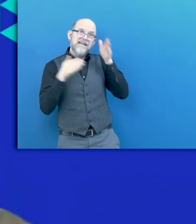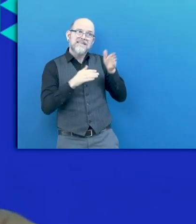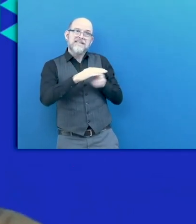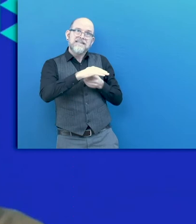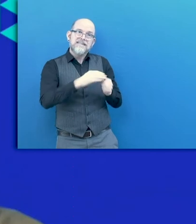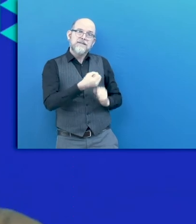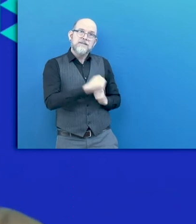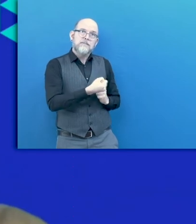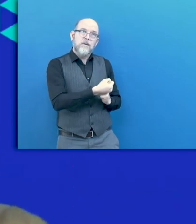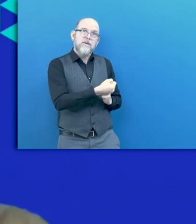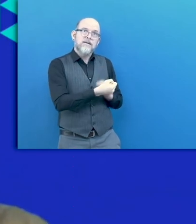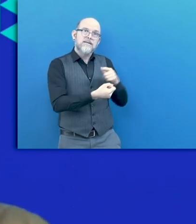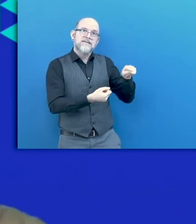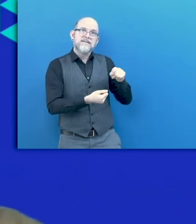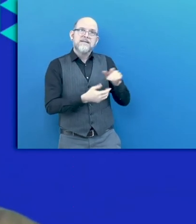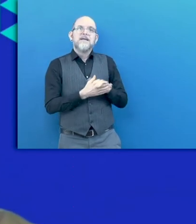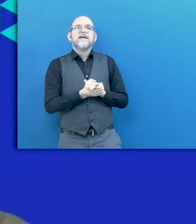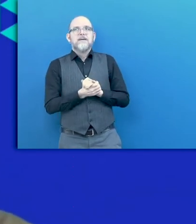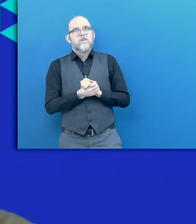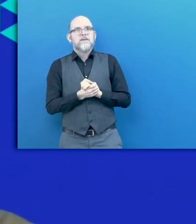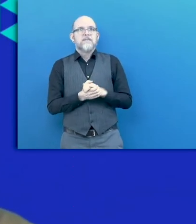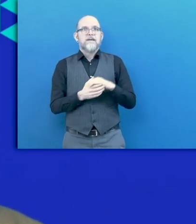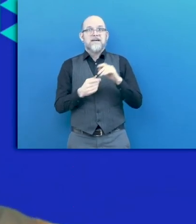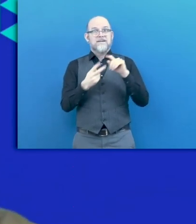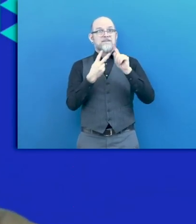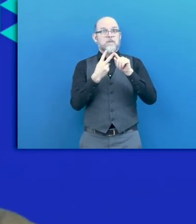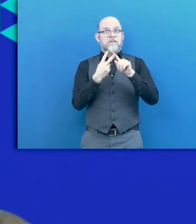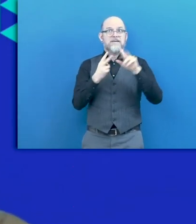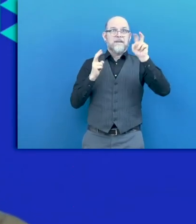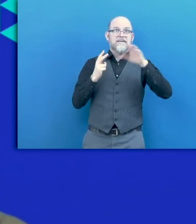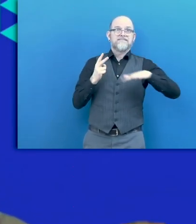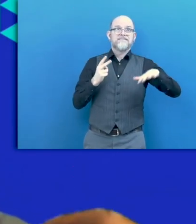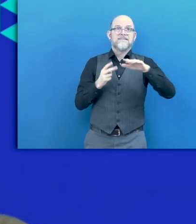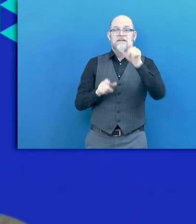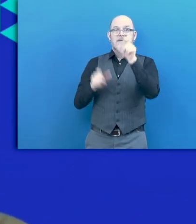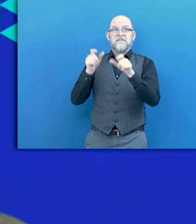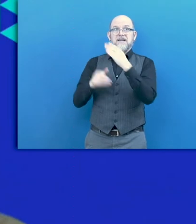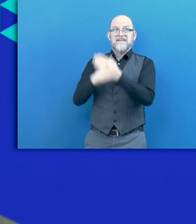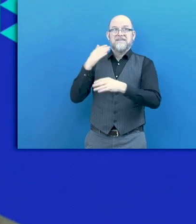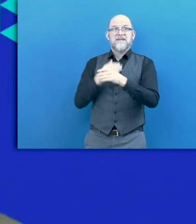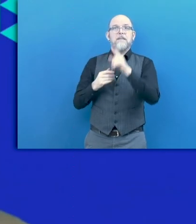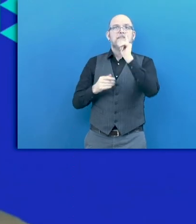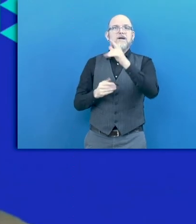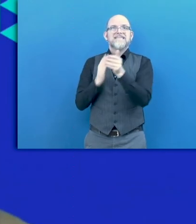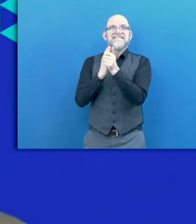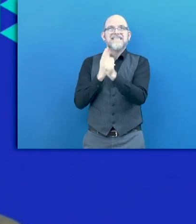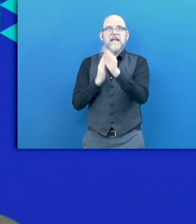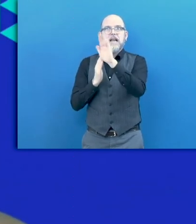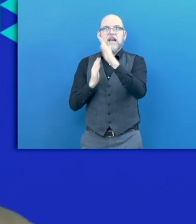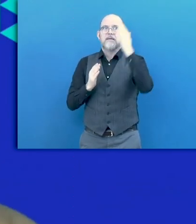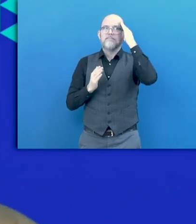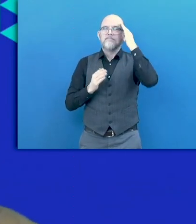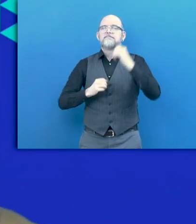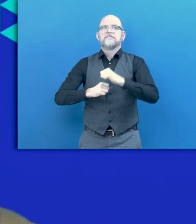lot of work with the private sector. The second area is to ensure that persons with disabilities have the skills that the labor market is demanding. That, of course, means